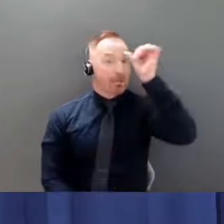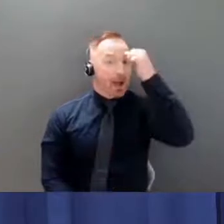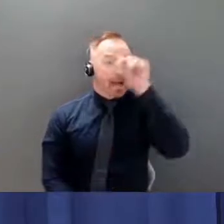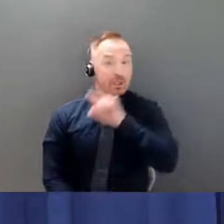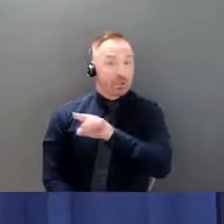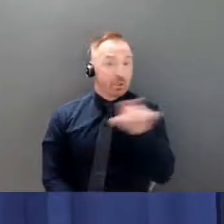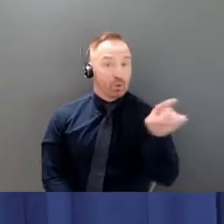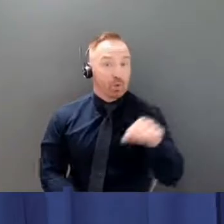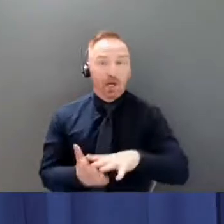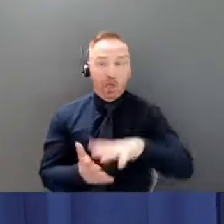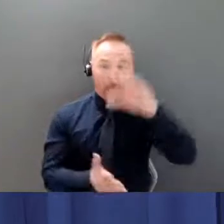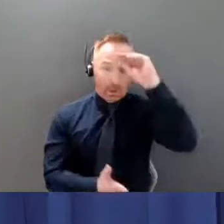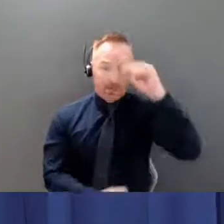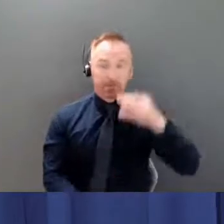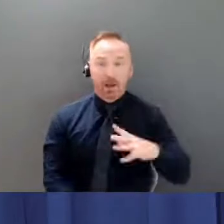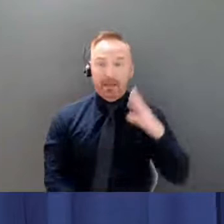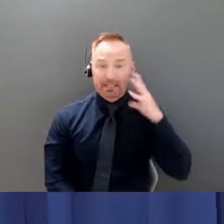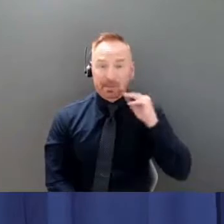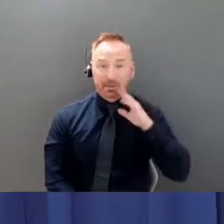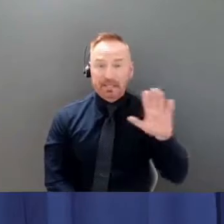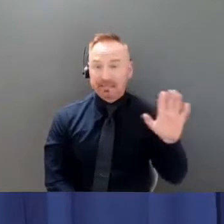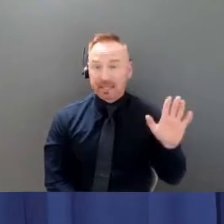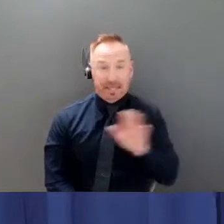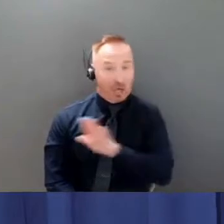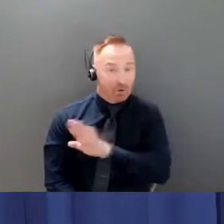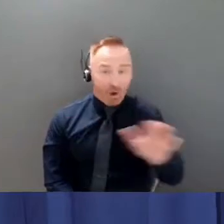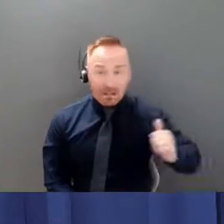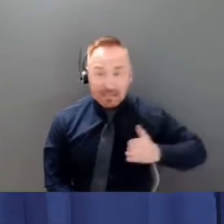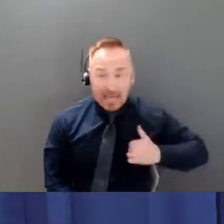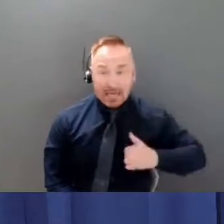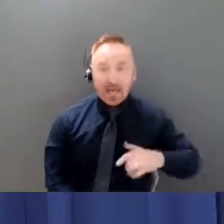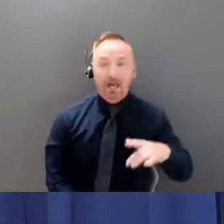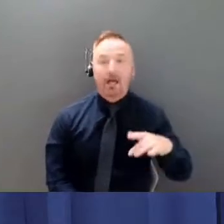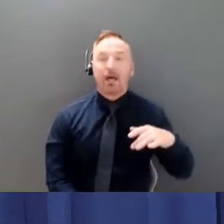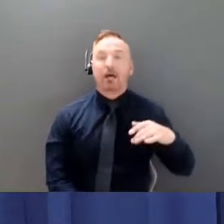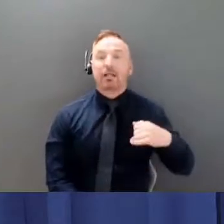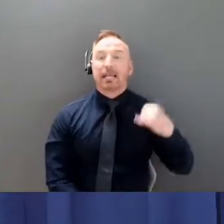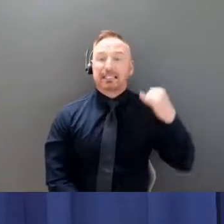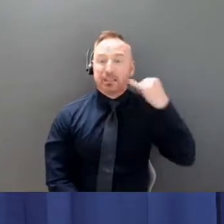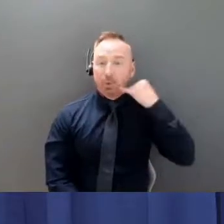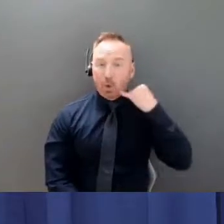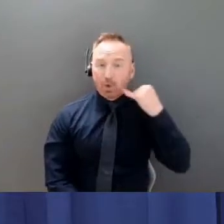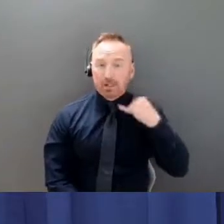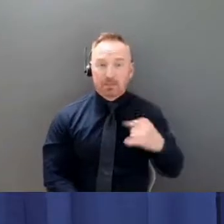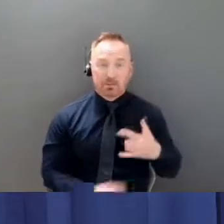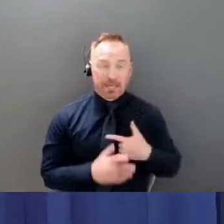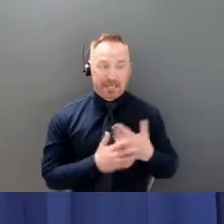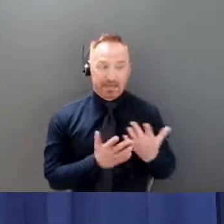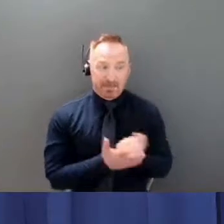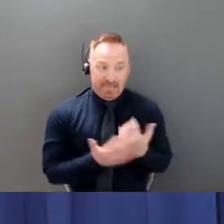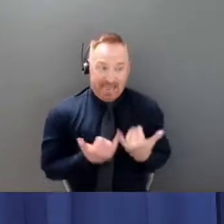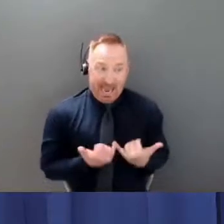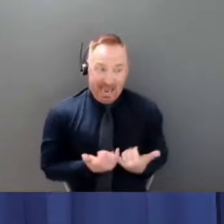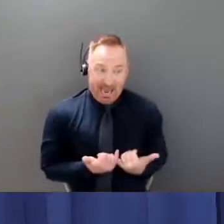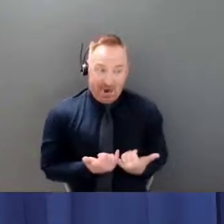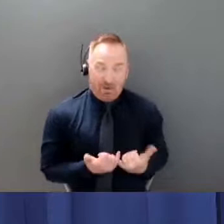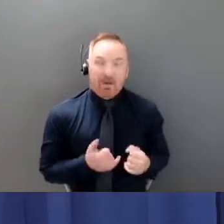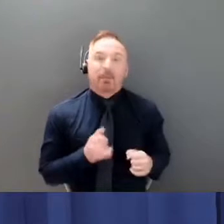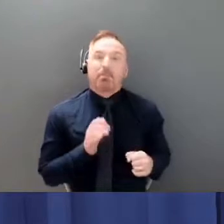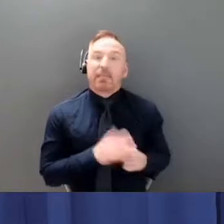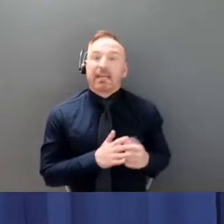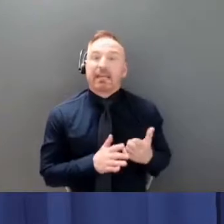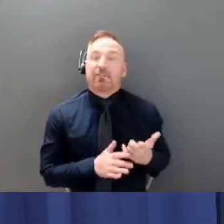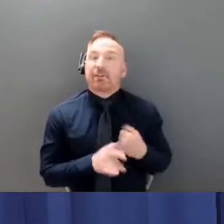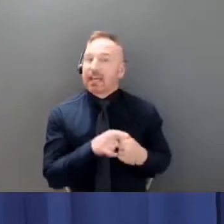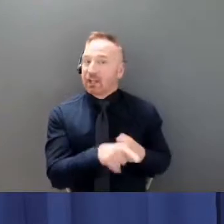experience elsewhere if we do something sooner rather than later we don't have to do it for as long and we can get back on